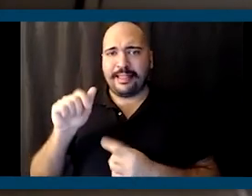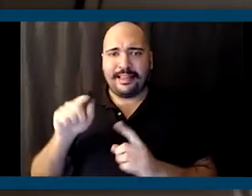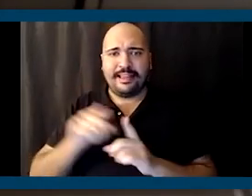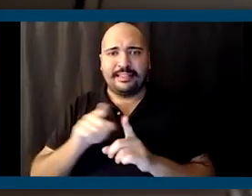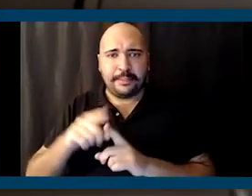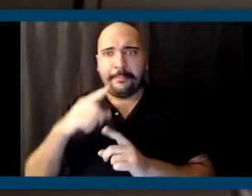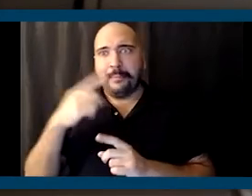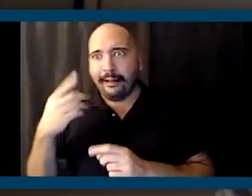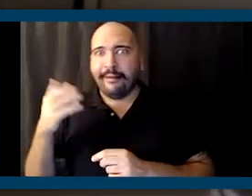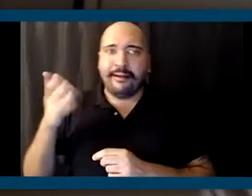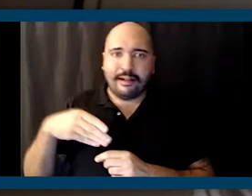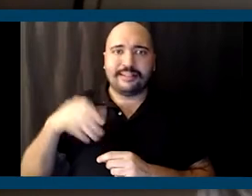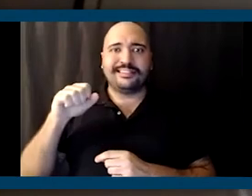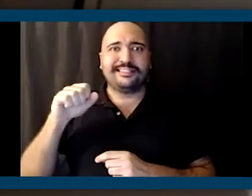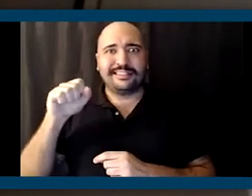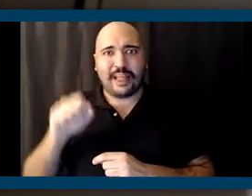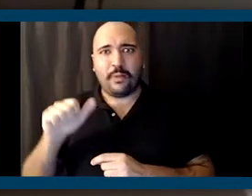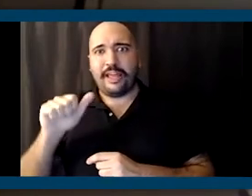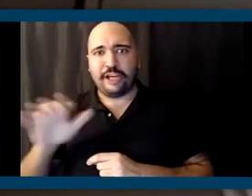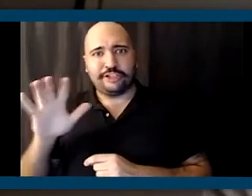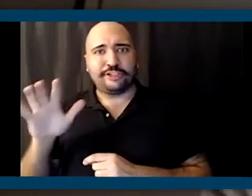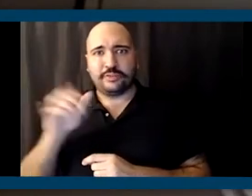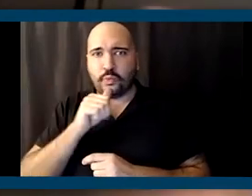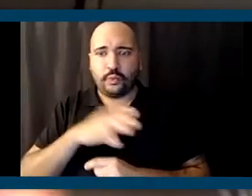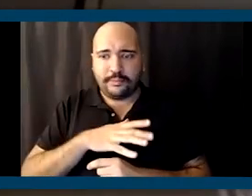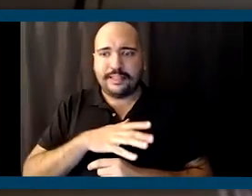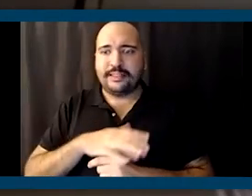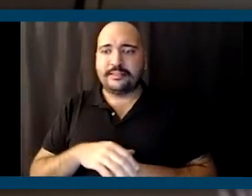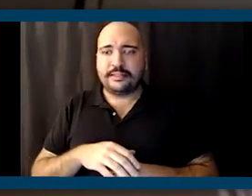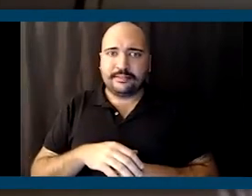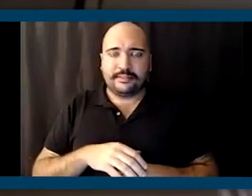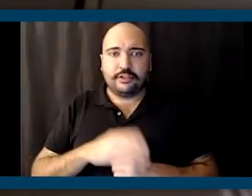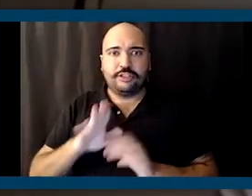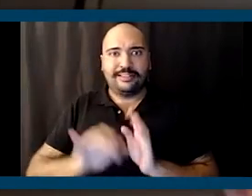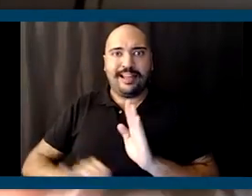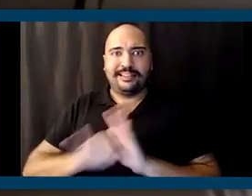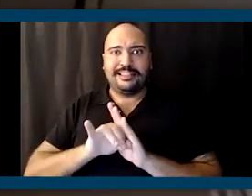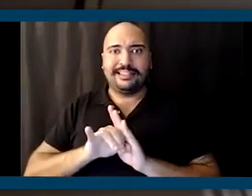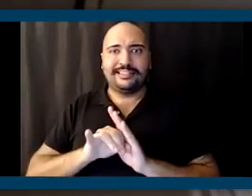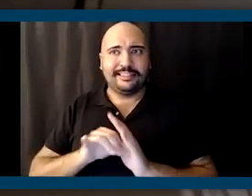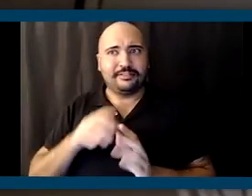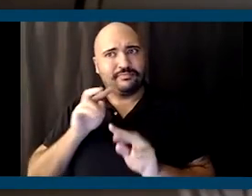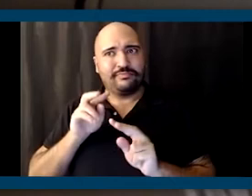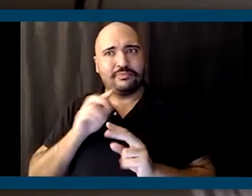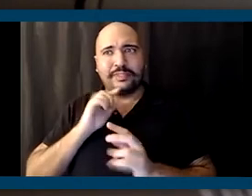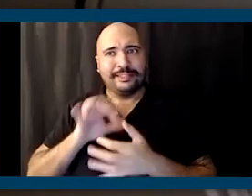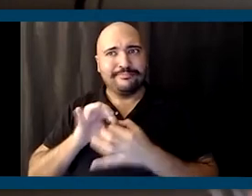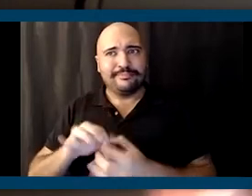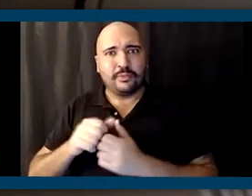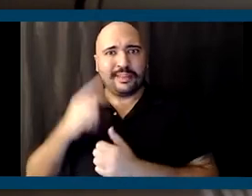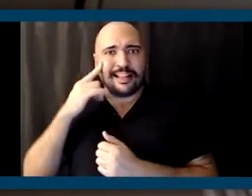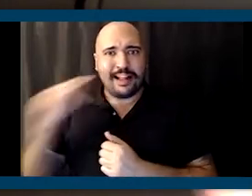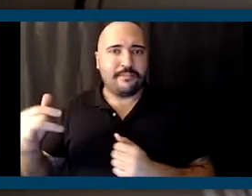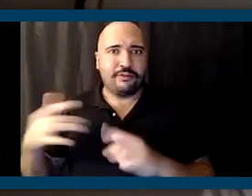South Asian woman. I think just her identity speaks to California and our, you know,